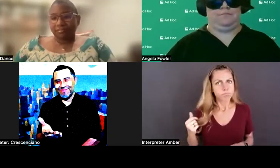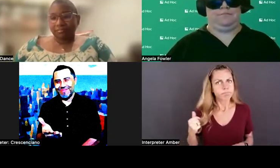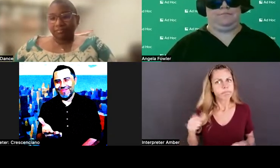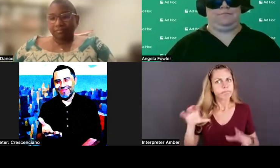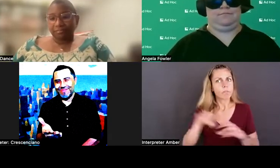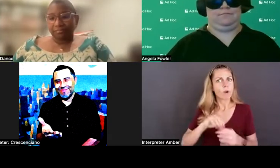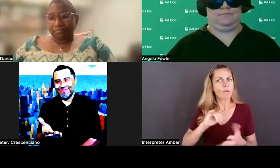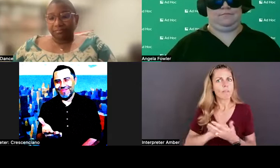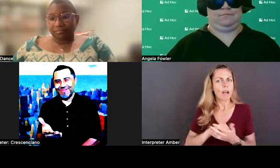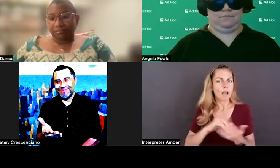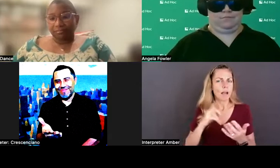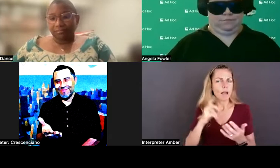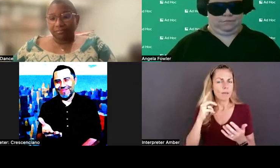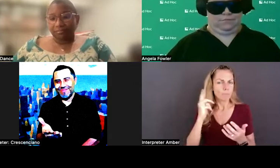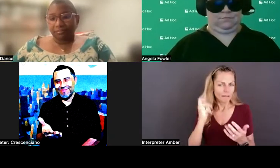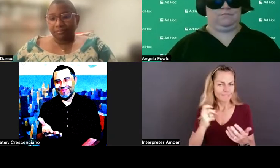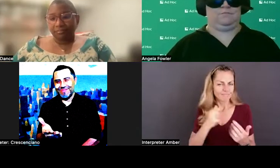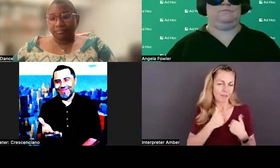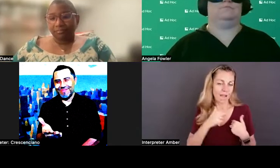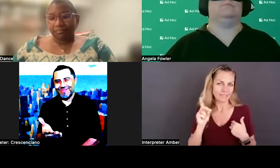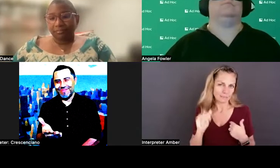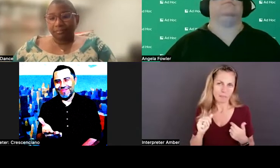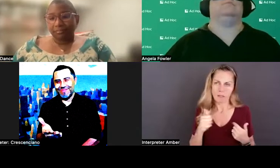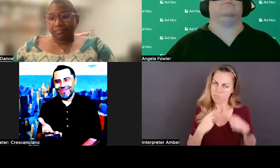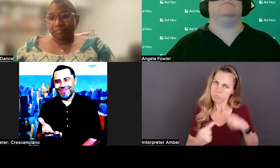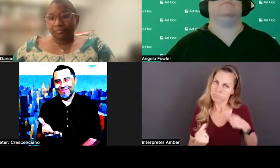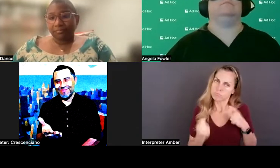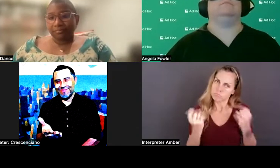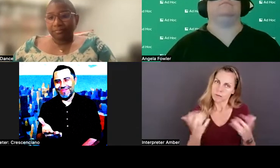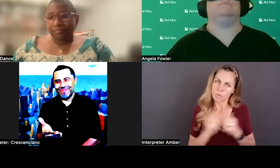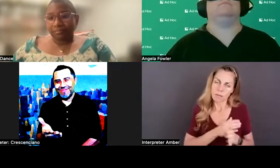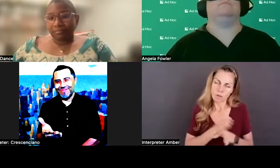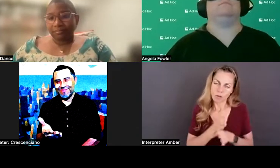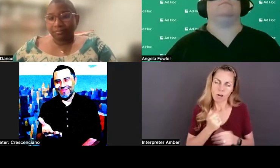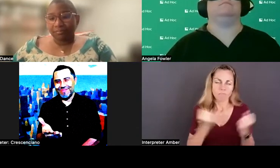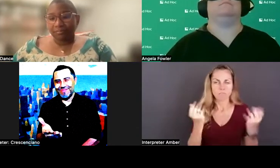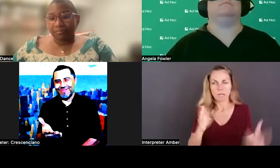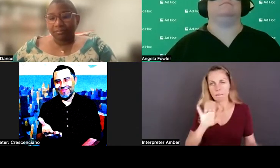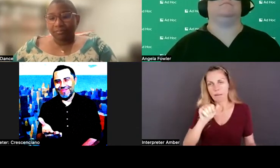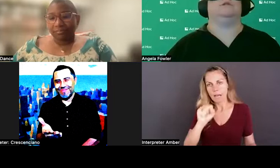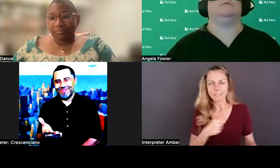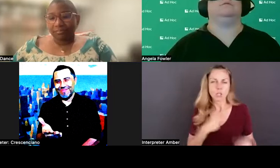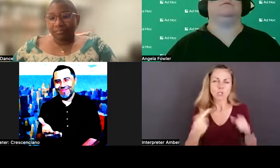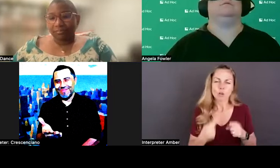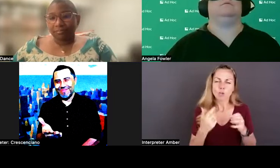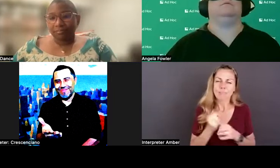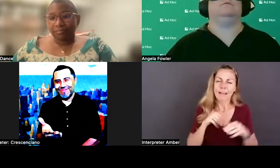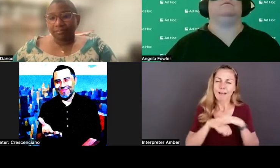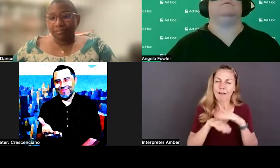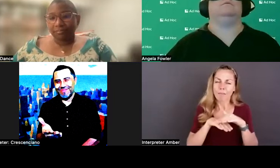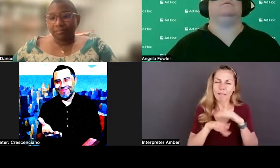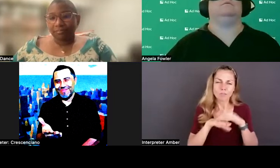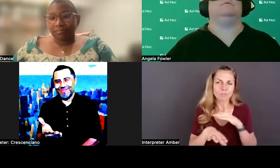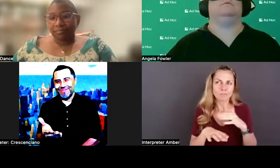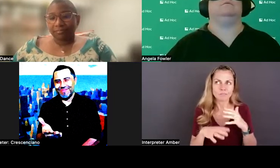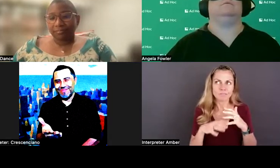struggles with my career, um, biases, a lot of trouble at getting accommodations. They'd never, back in the day, they, they didn't